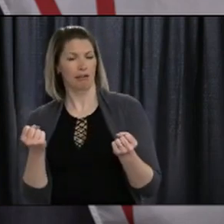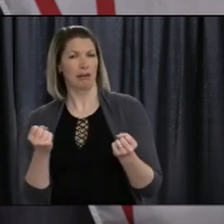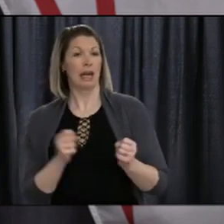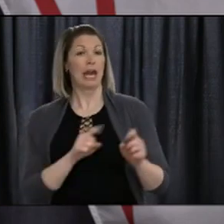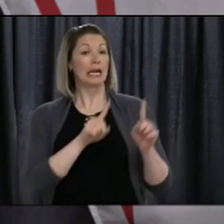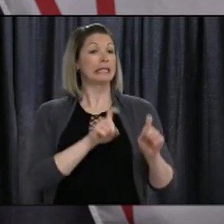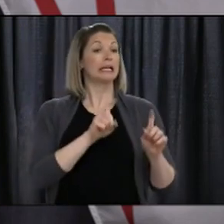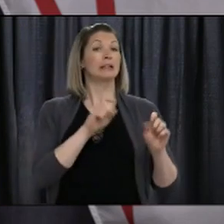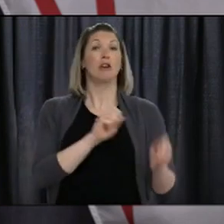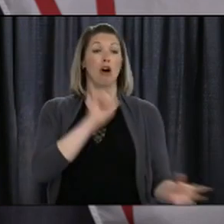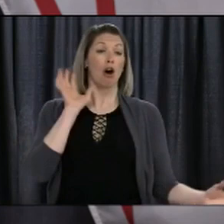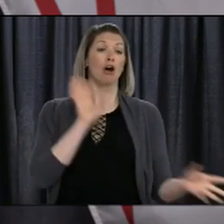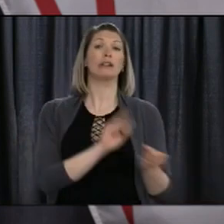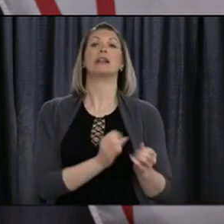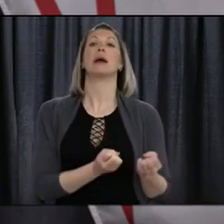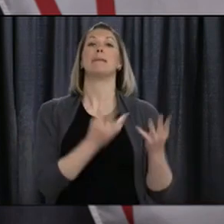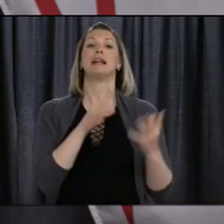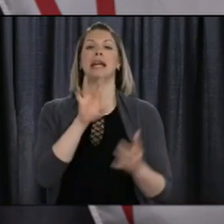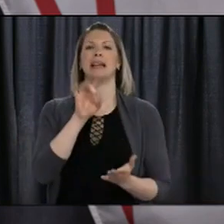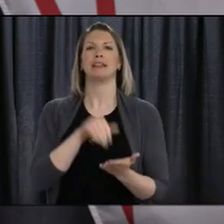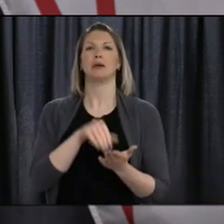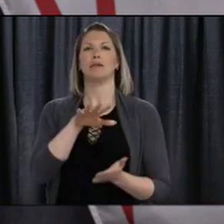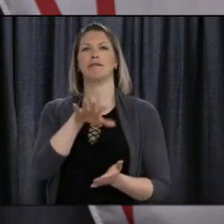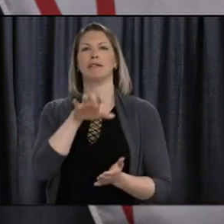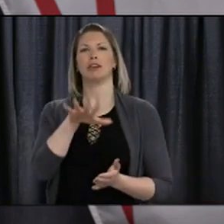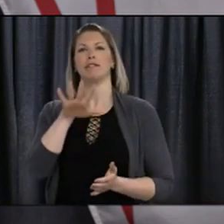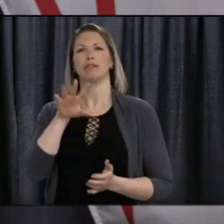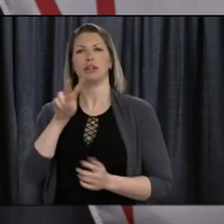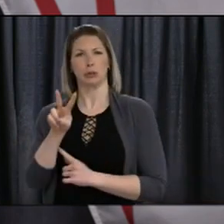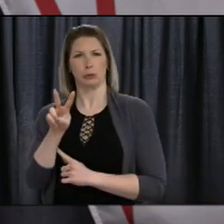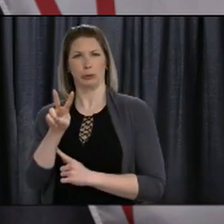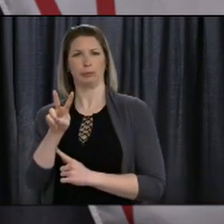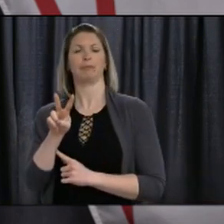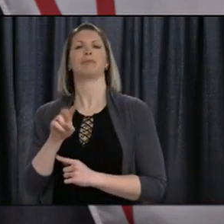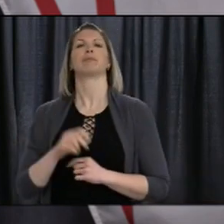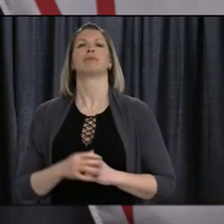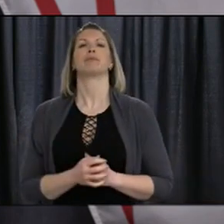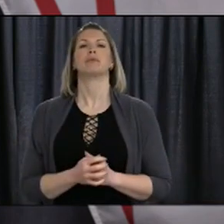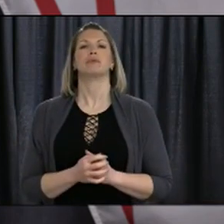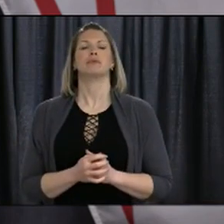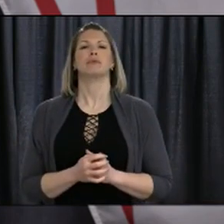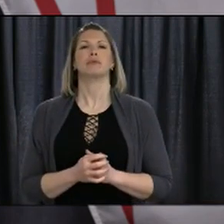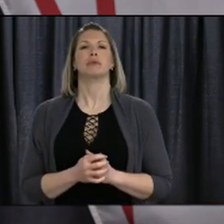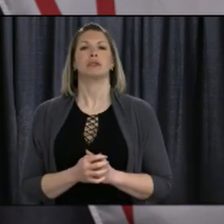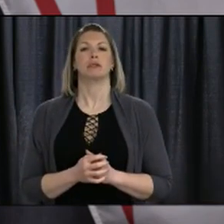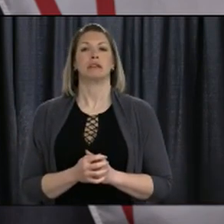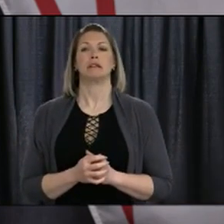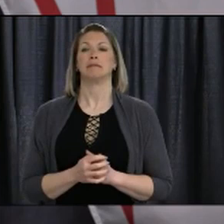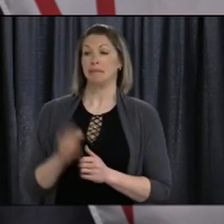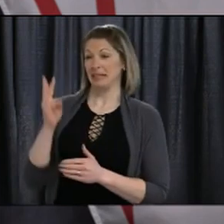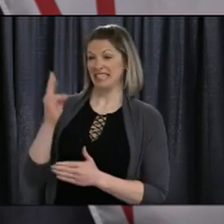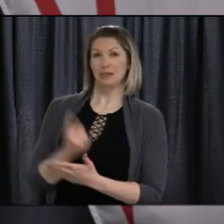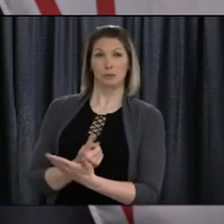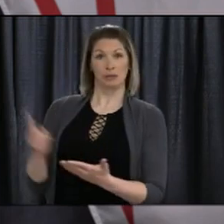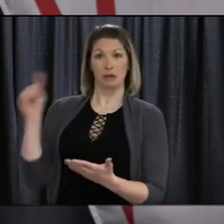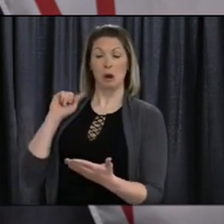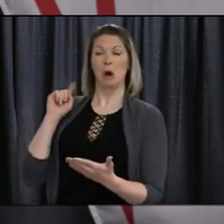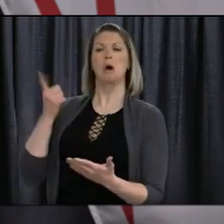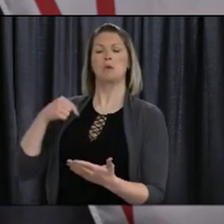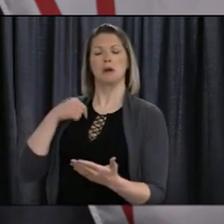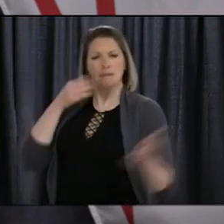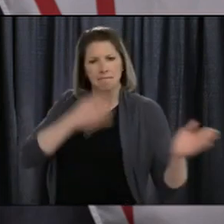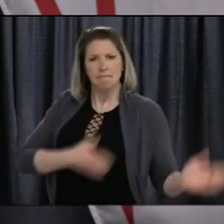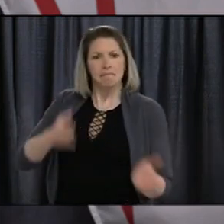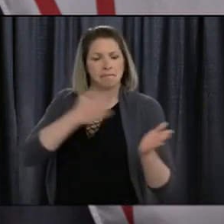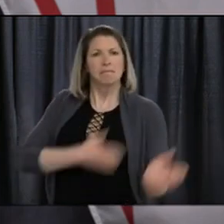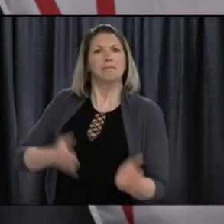people. Not too long ago, when COVID-19 landed in our province, we braced ourselves for the worst and hoped for the best. And at times